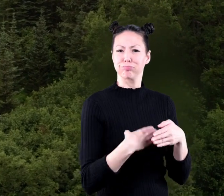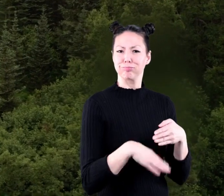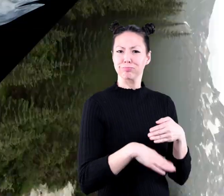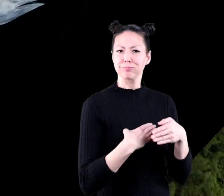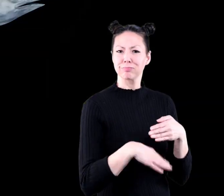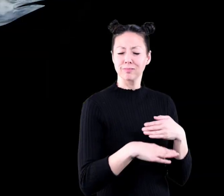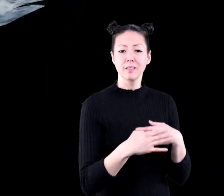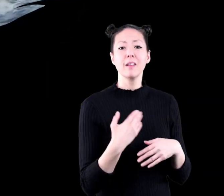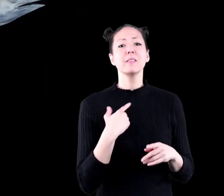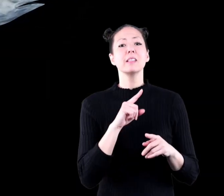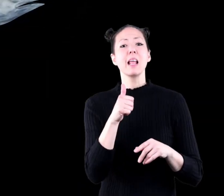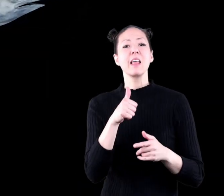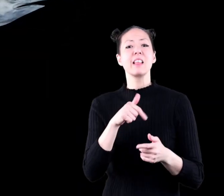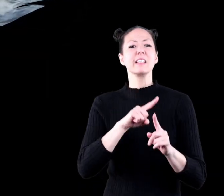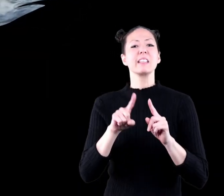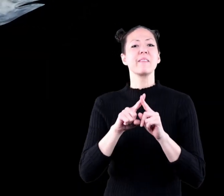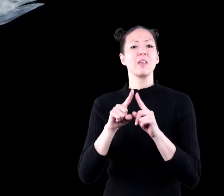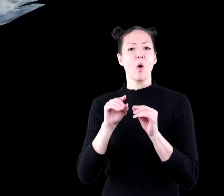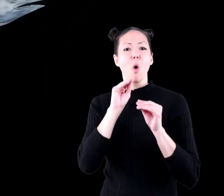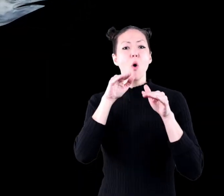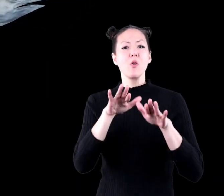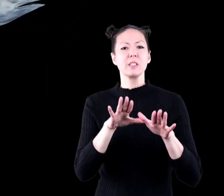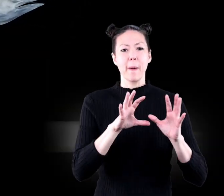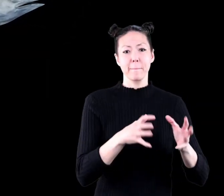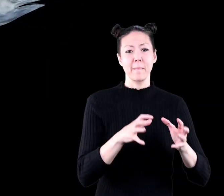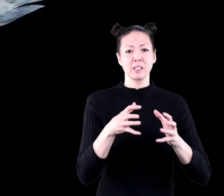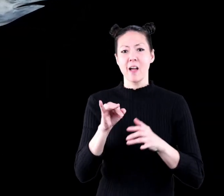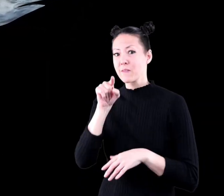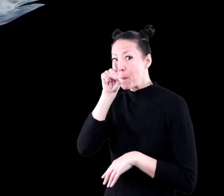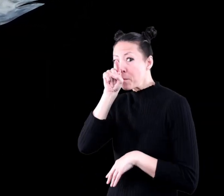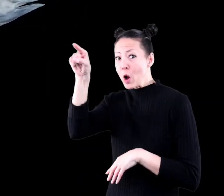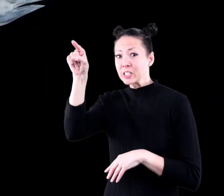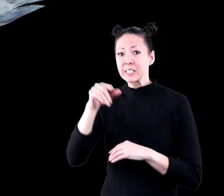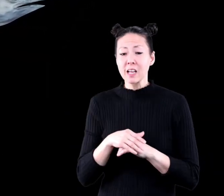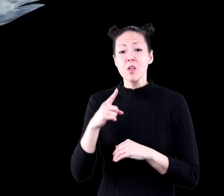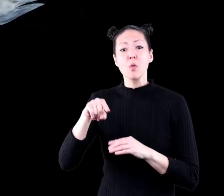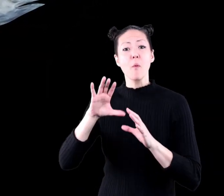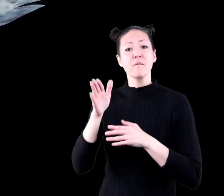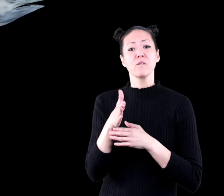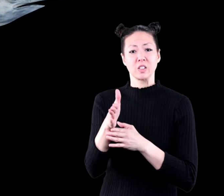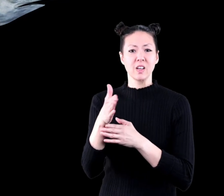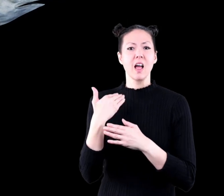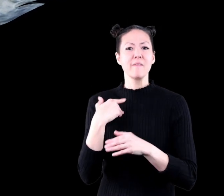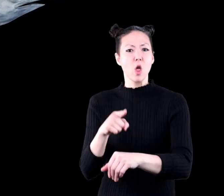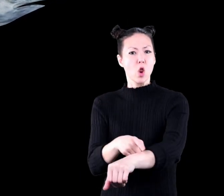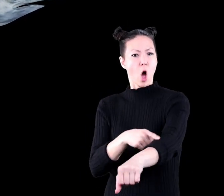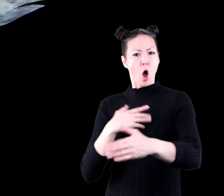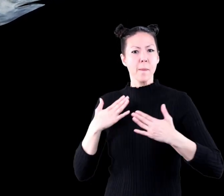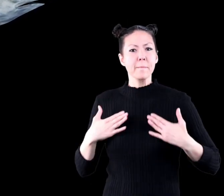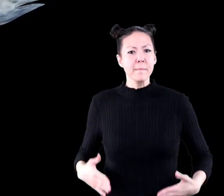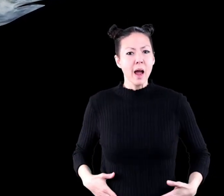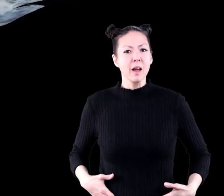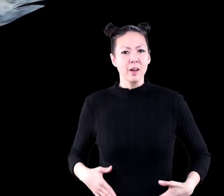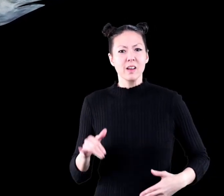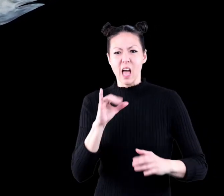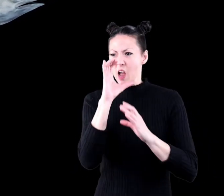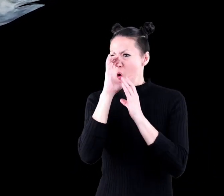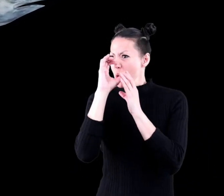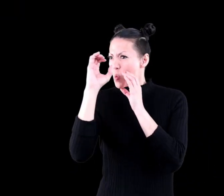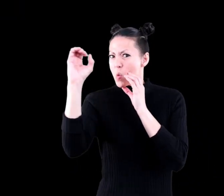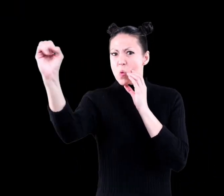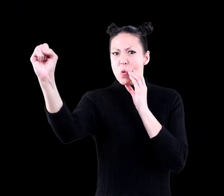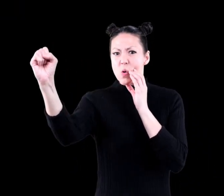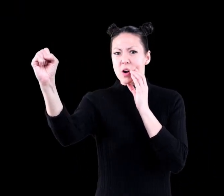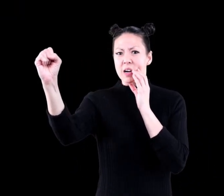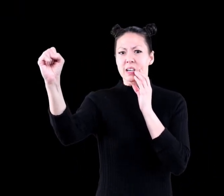there are ten different ocean species of marlin these fish have long bodies and spear-like snouts